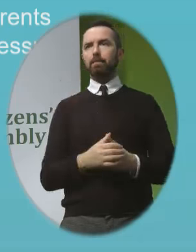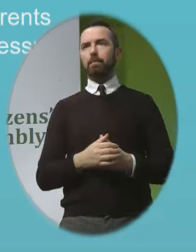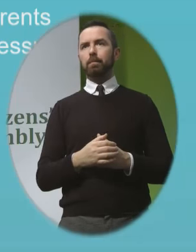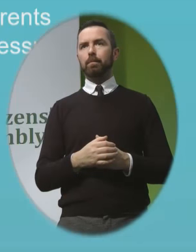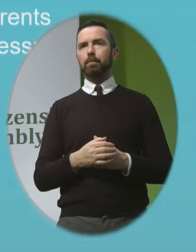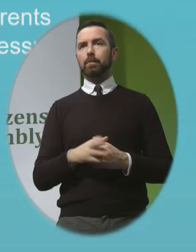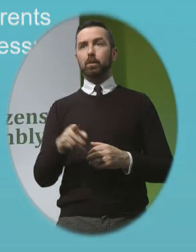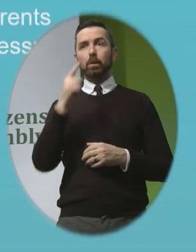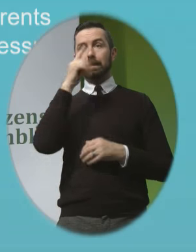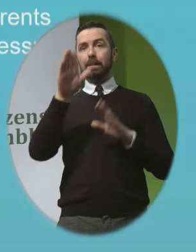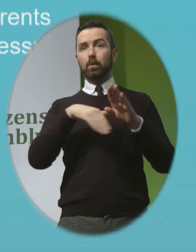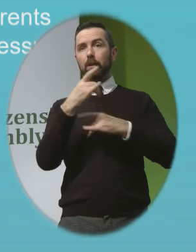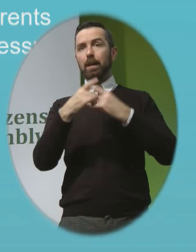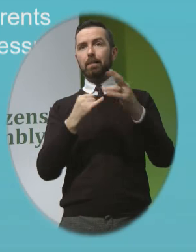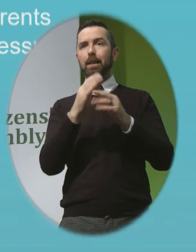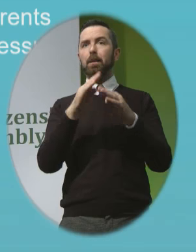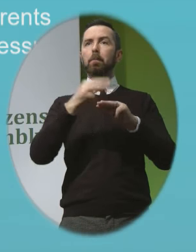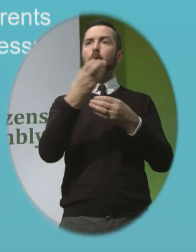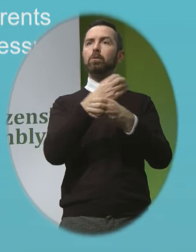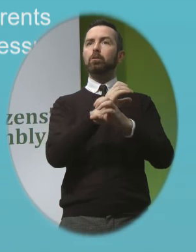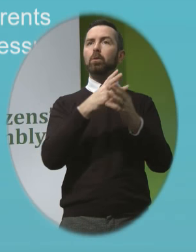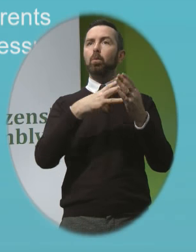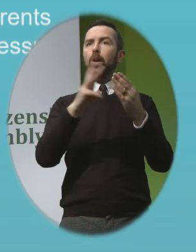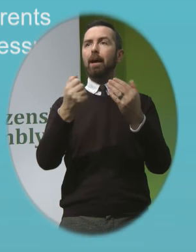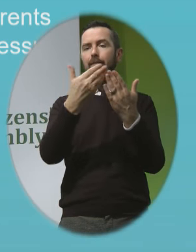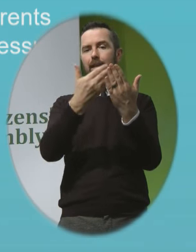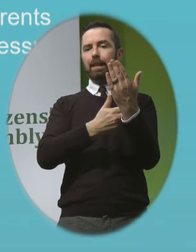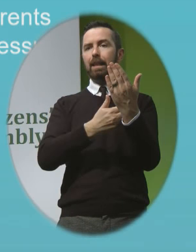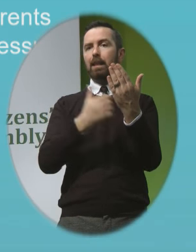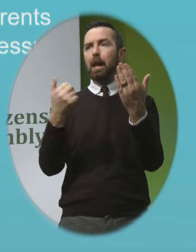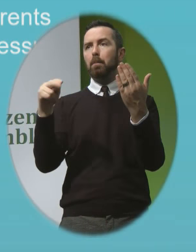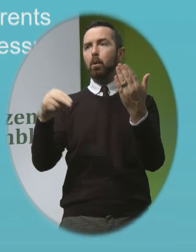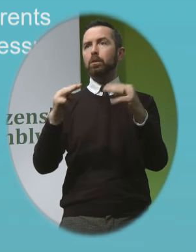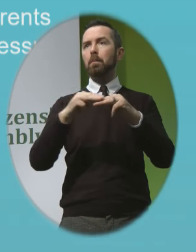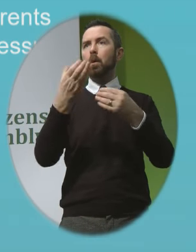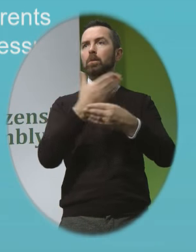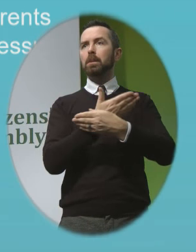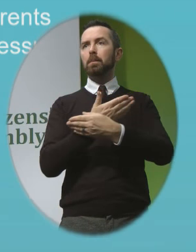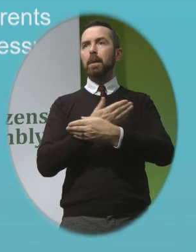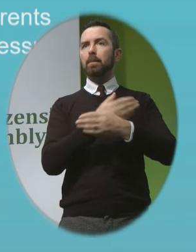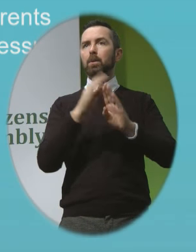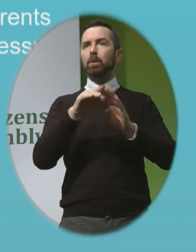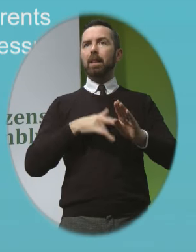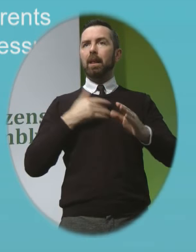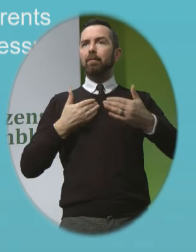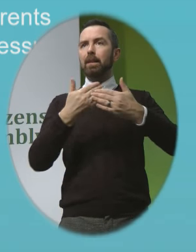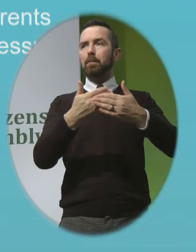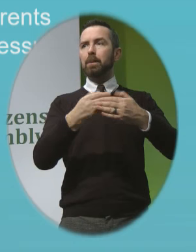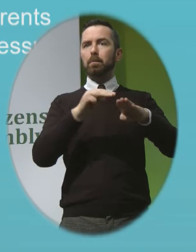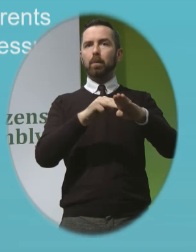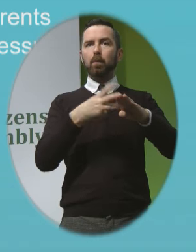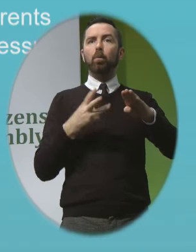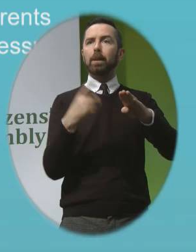see where this has happened in most countries where abortion is legalised the majority of babies with a life limiting condition are aborted